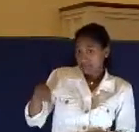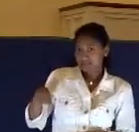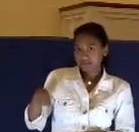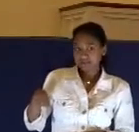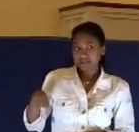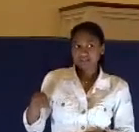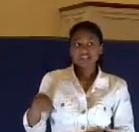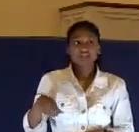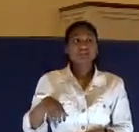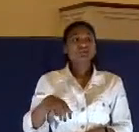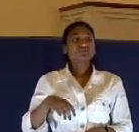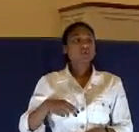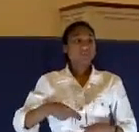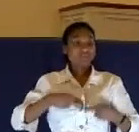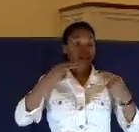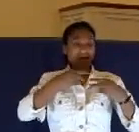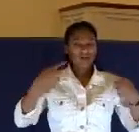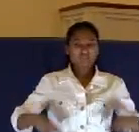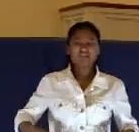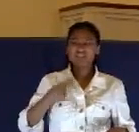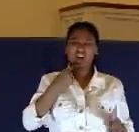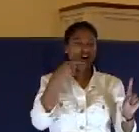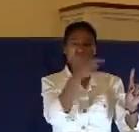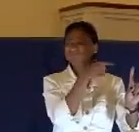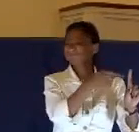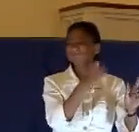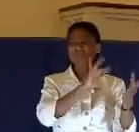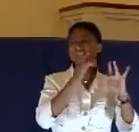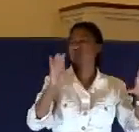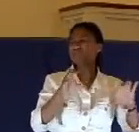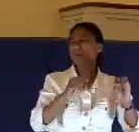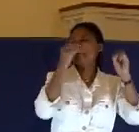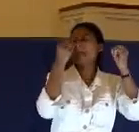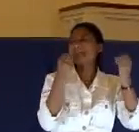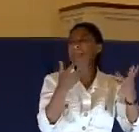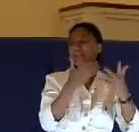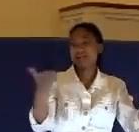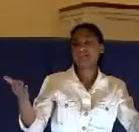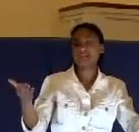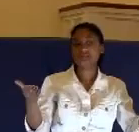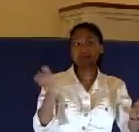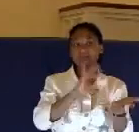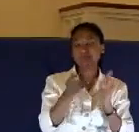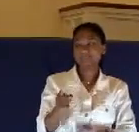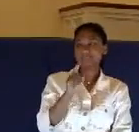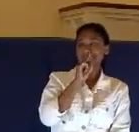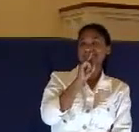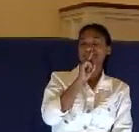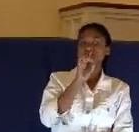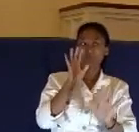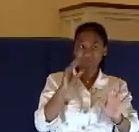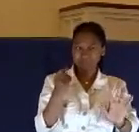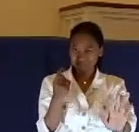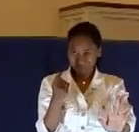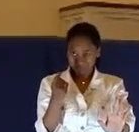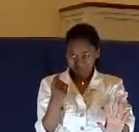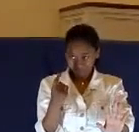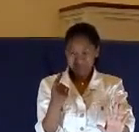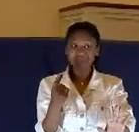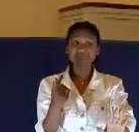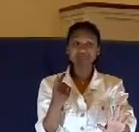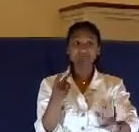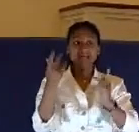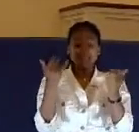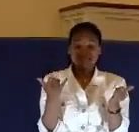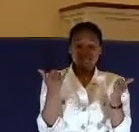chief priests accused him of many things, but he answered nothing. So get this in your mind. Now they're in Pilate's